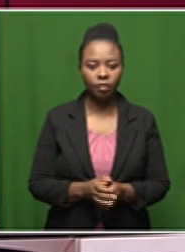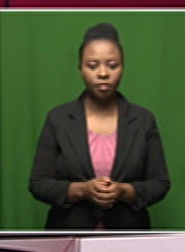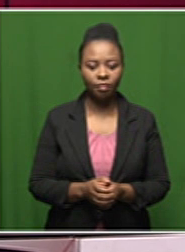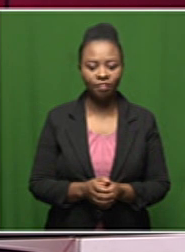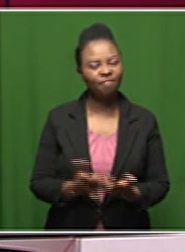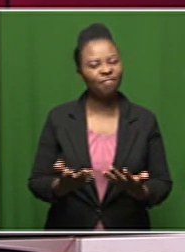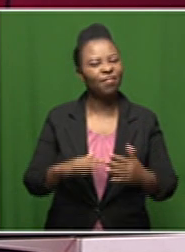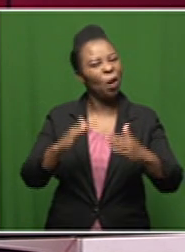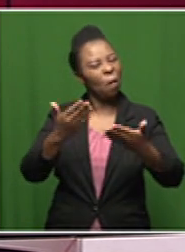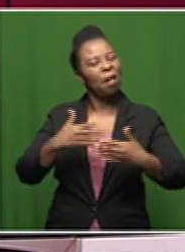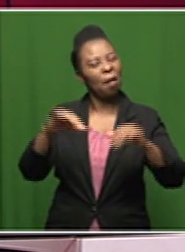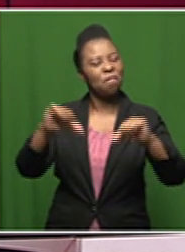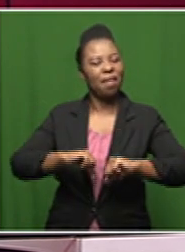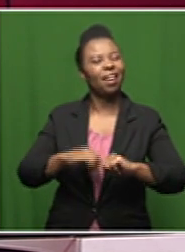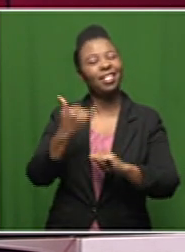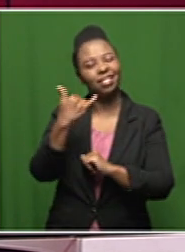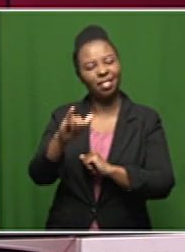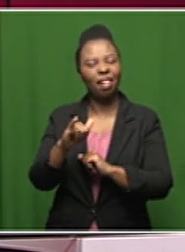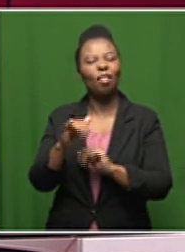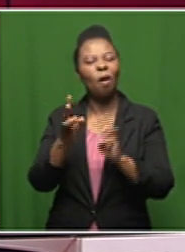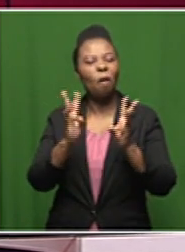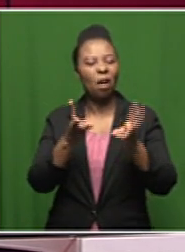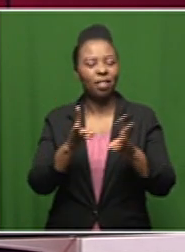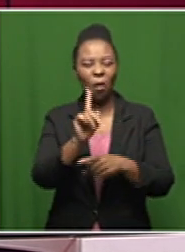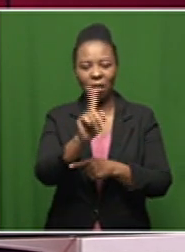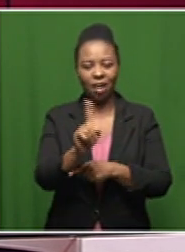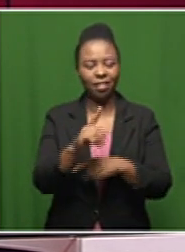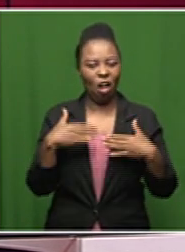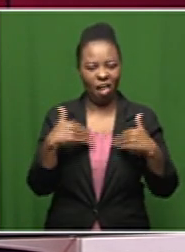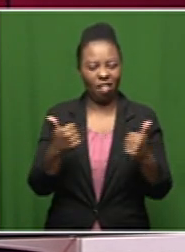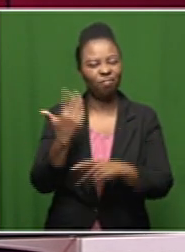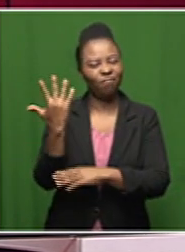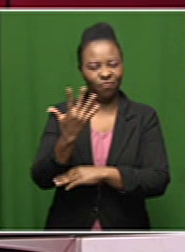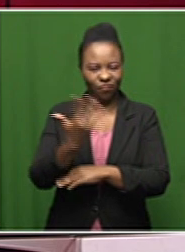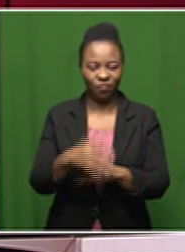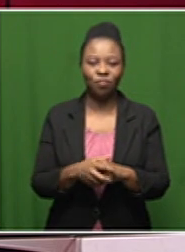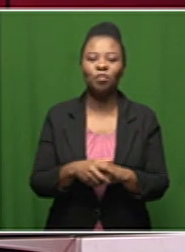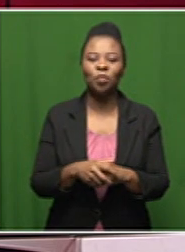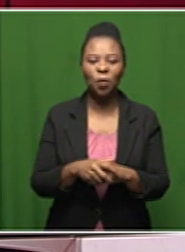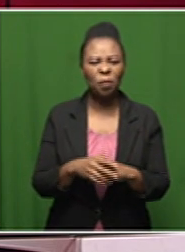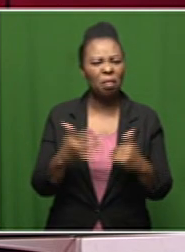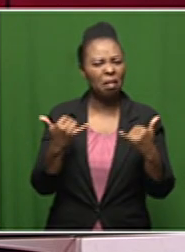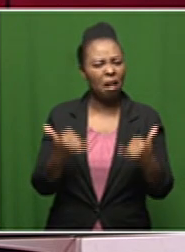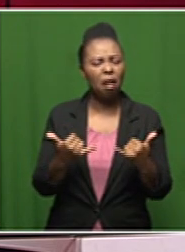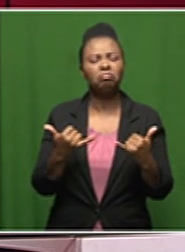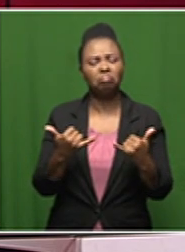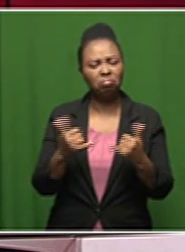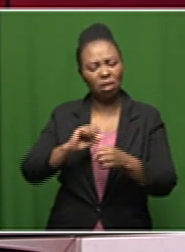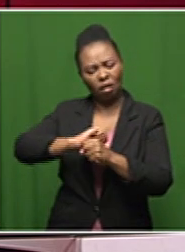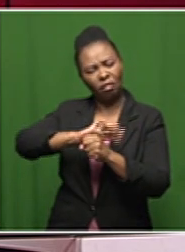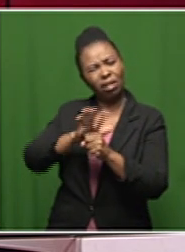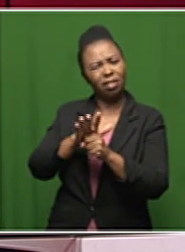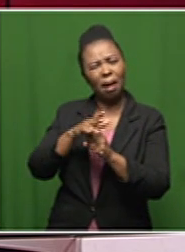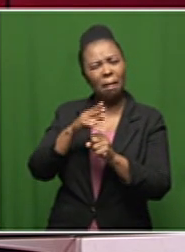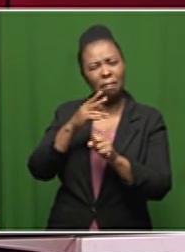welcome back you're still watching health talk now we need to uh to uh break covert 19 stigma we we